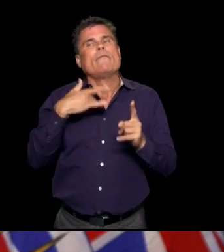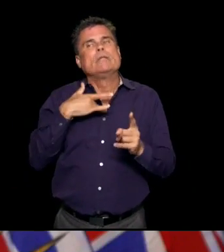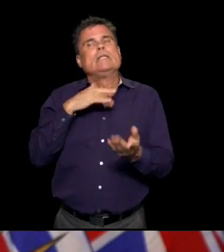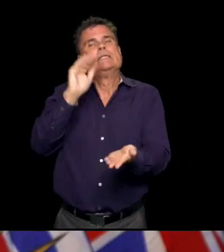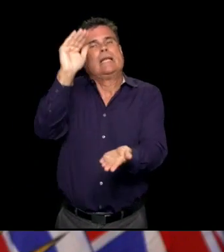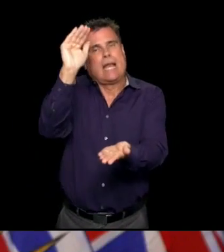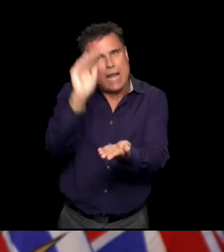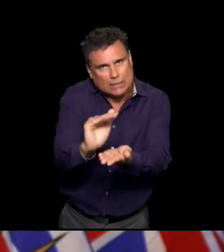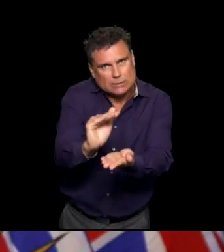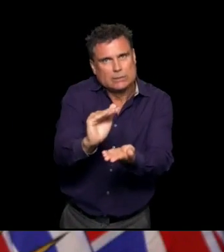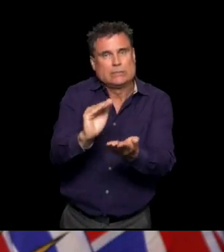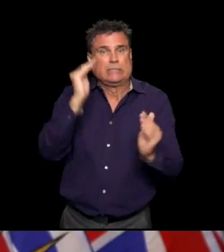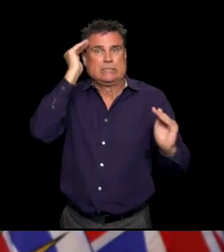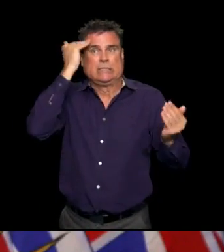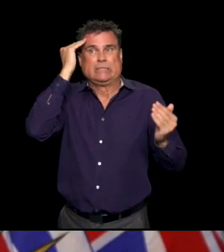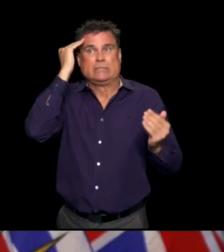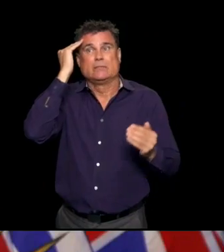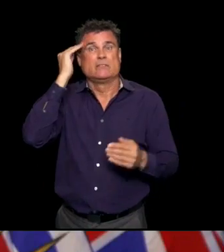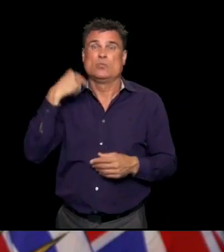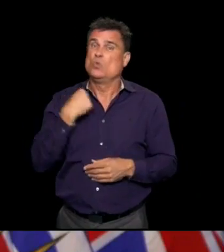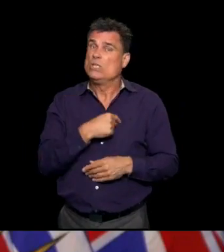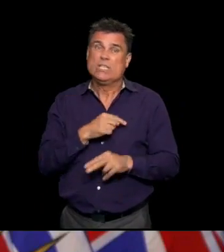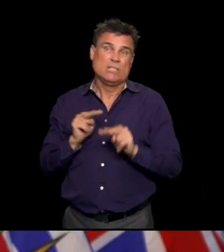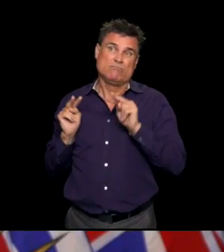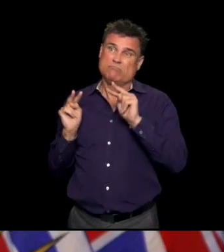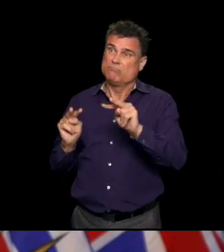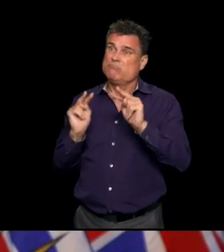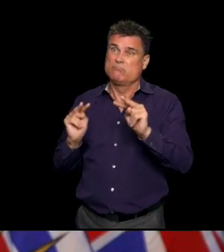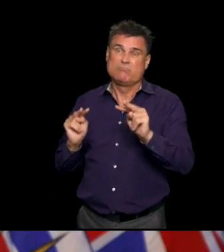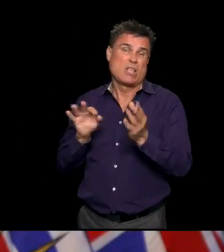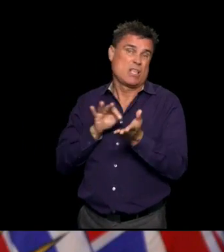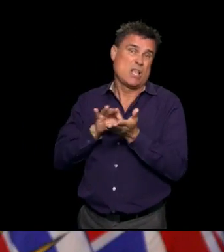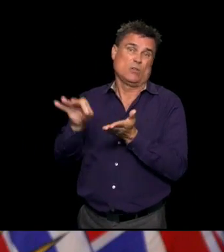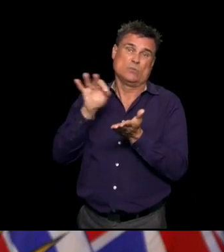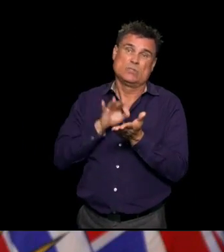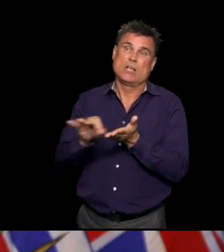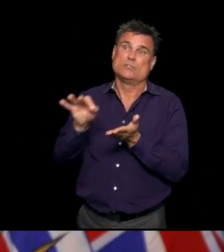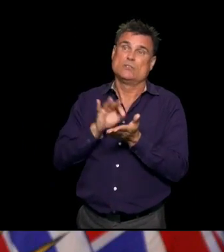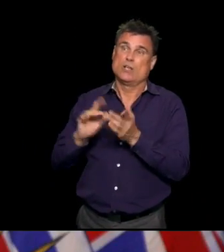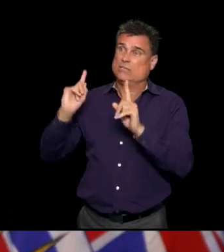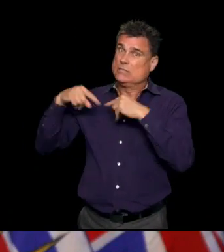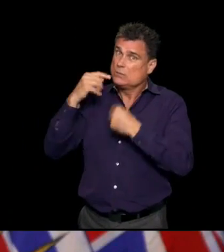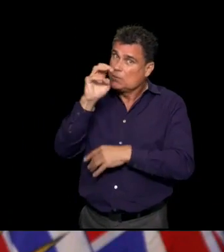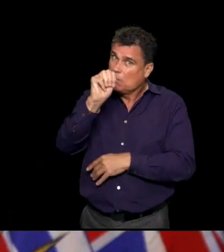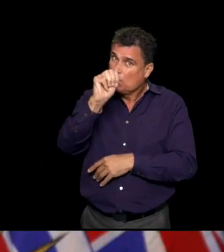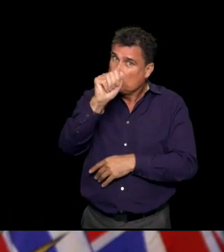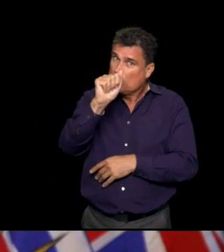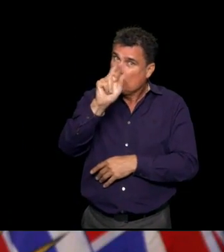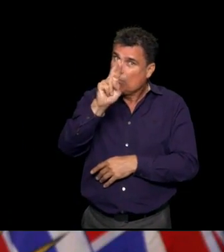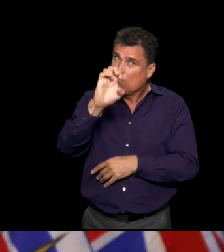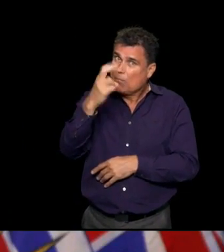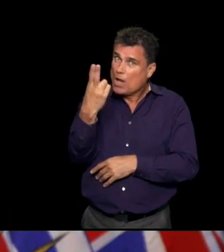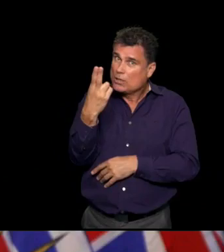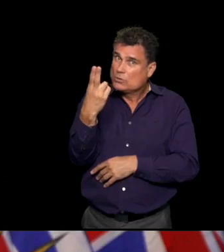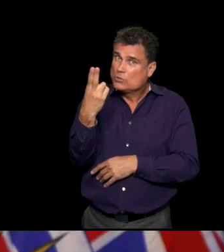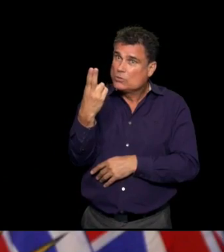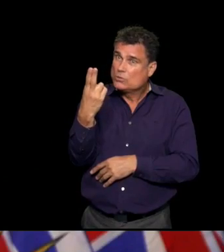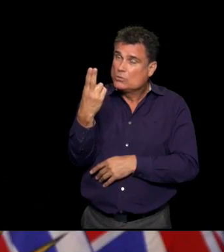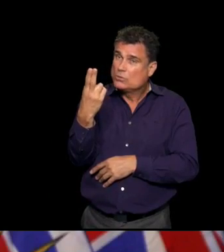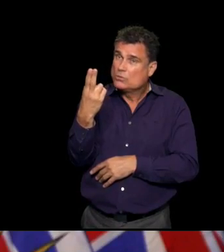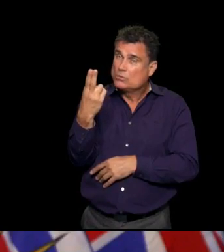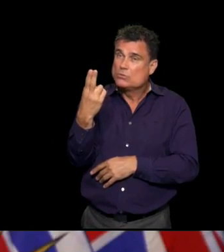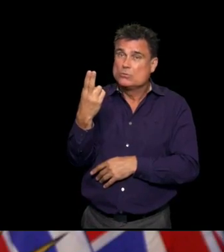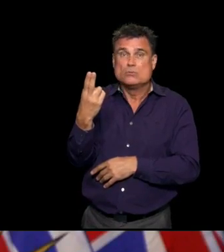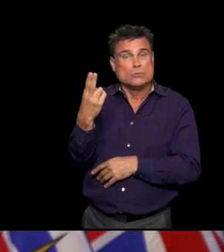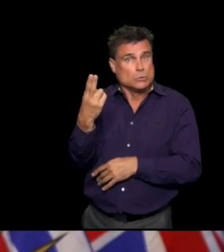on, I reported that we had had six cases. We've been monitoring this since March, since it was first identified. It's one of the things